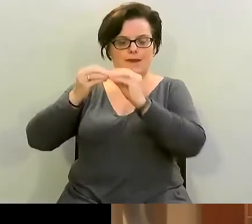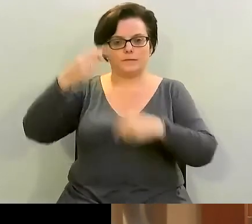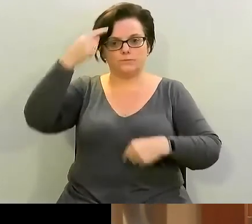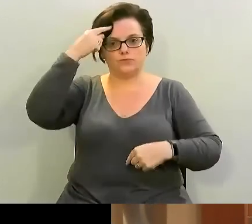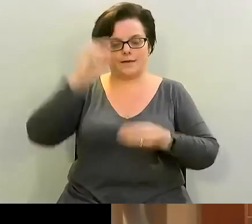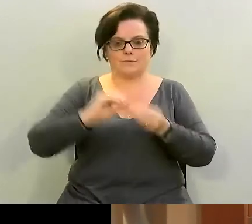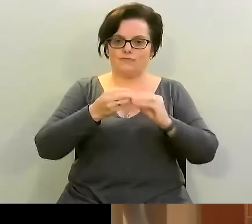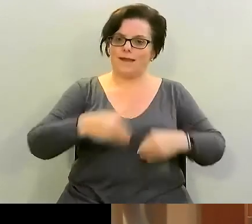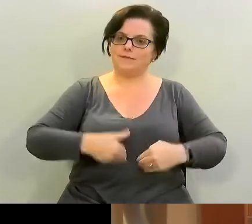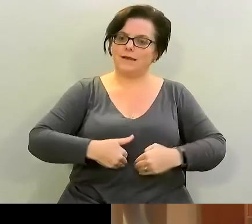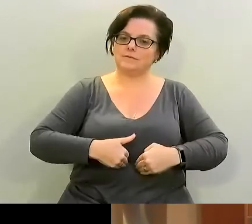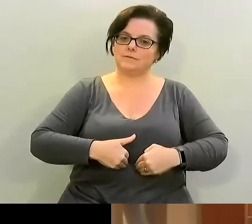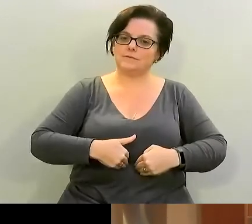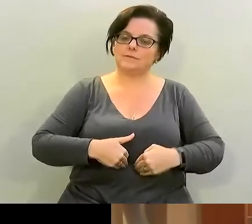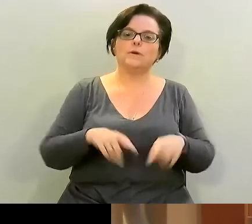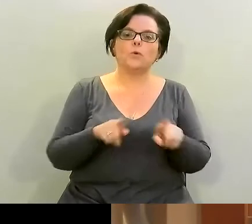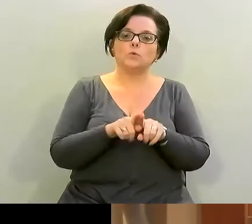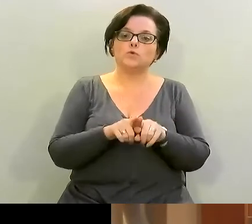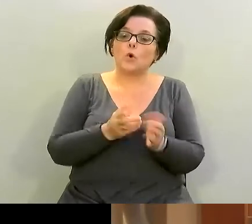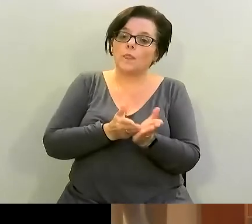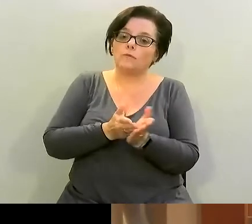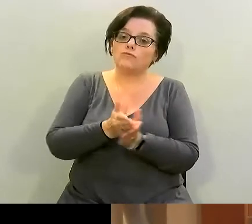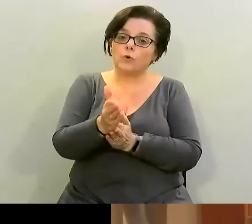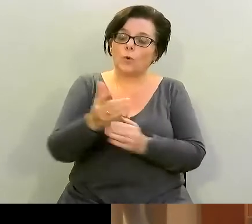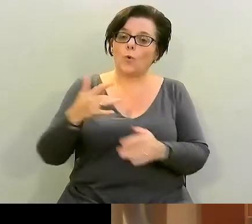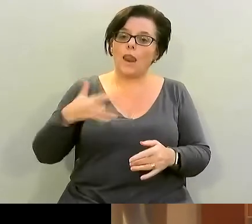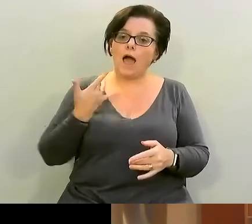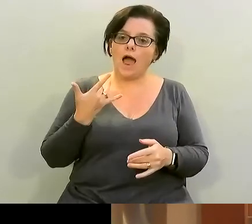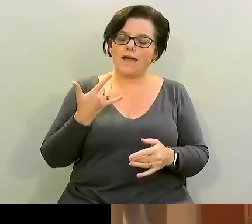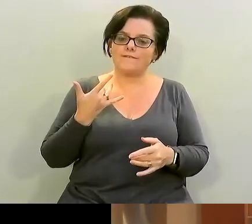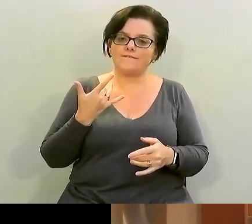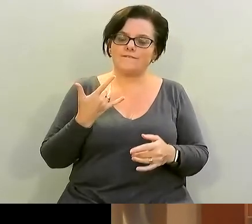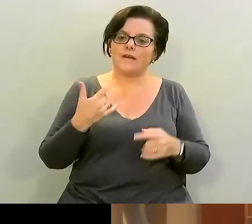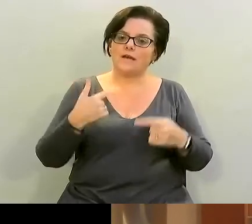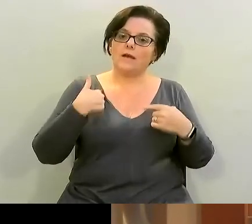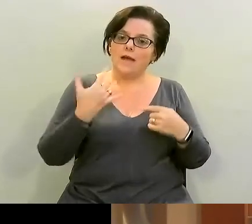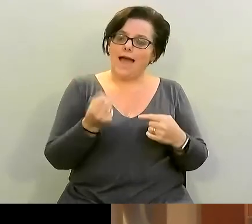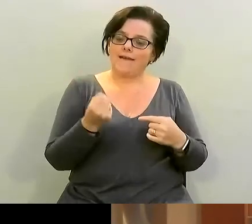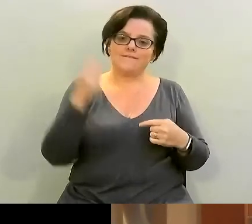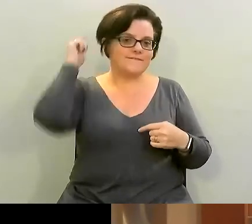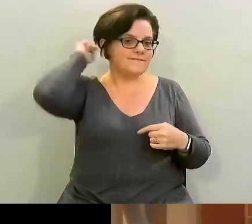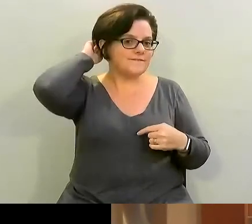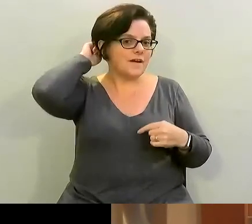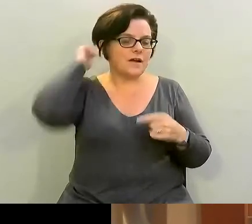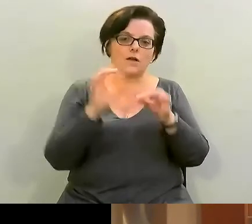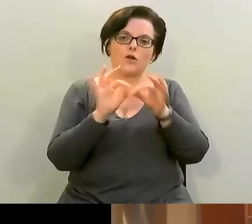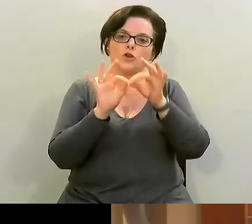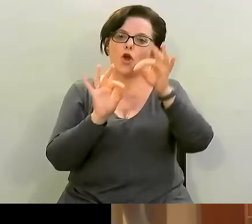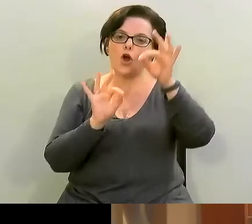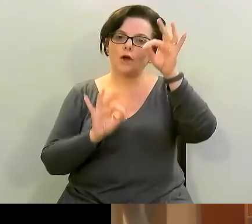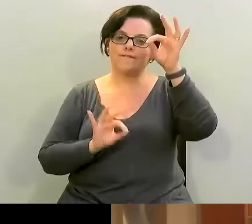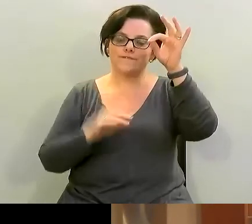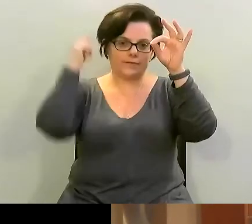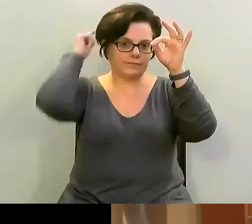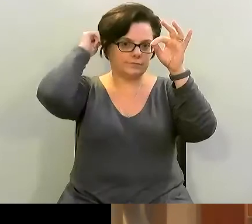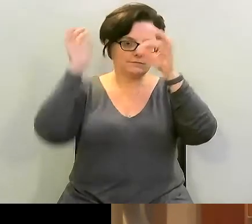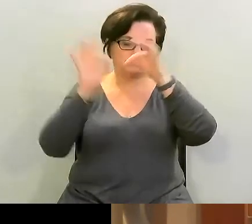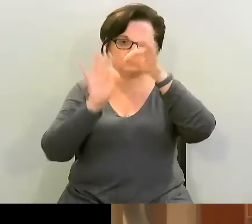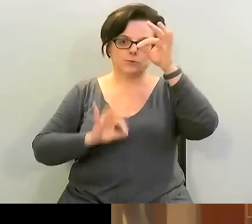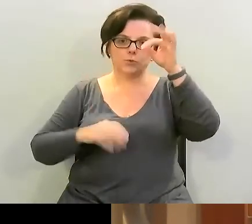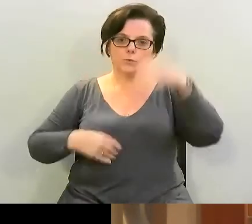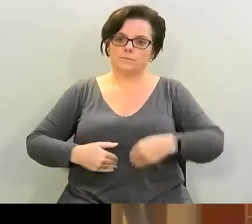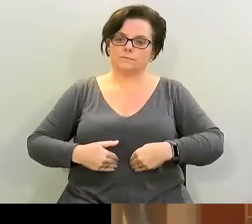throughout our lives they are connected by our 10th cranial nerve from the brain to the gut called the vagus nerve